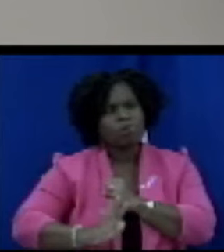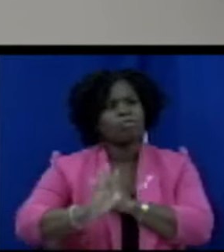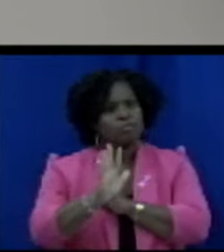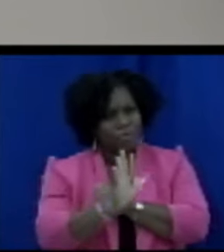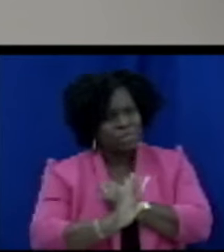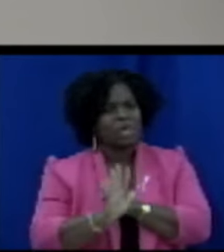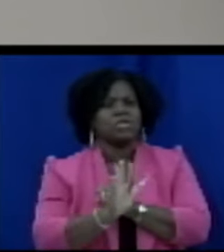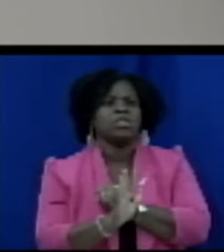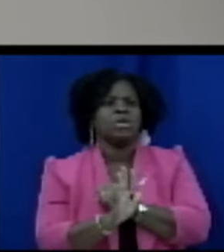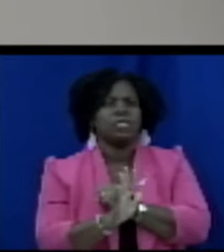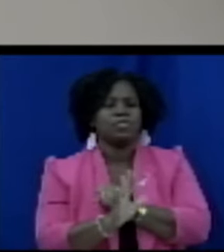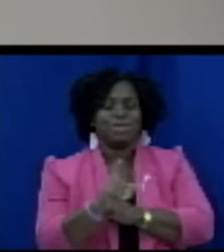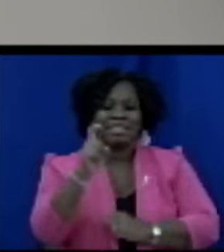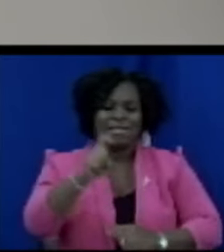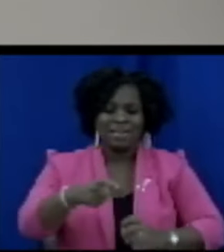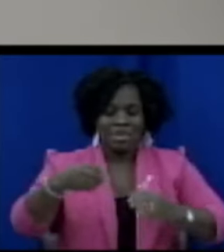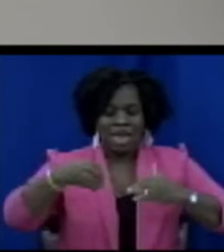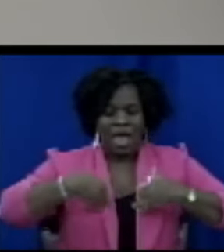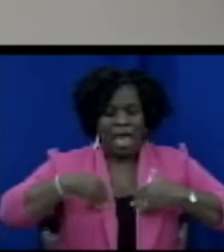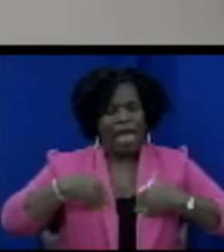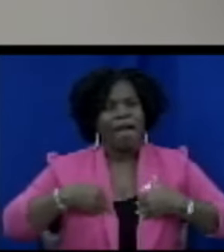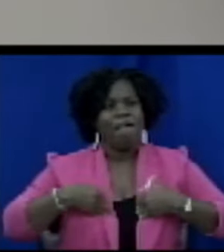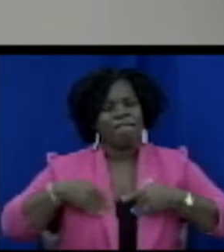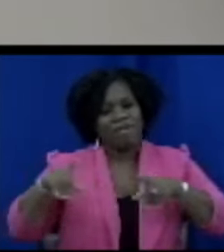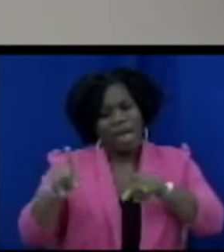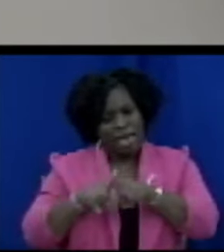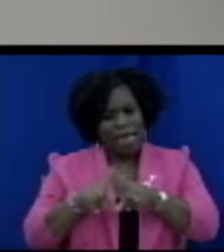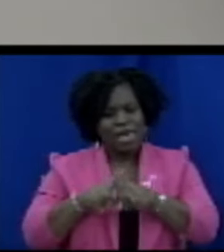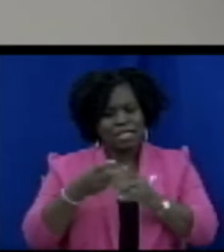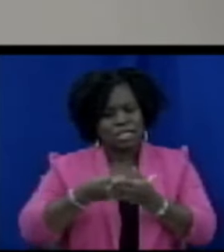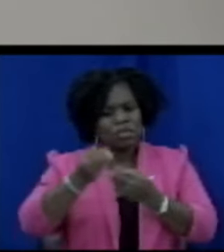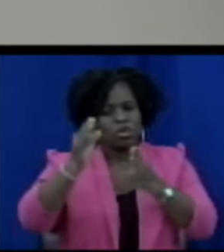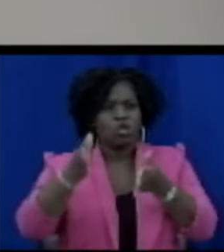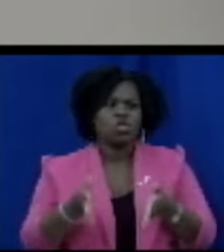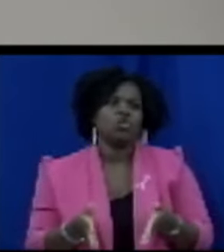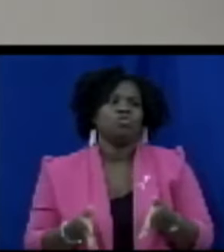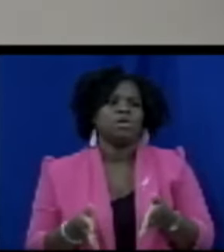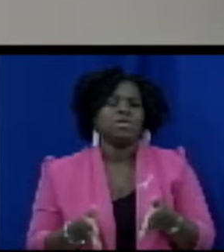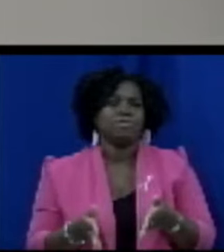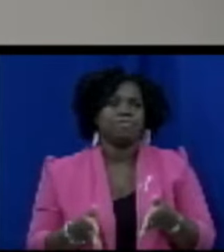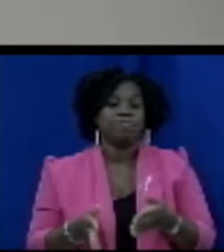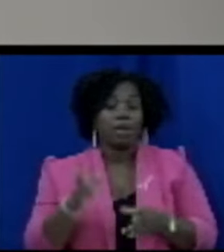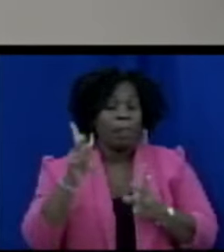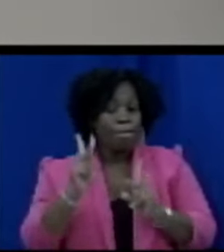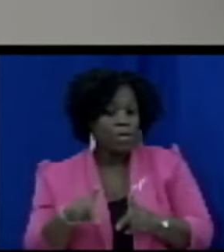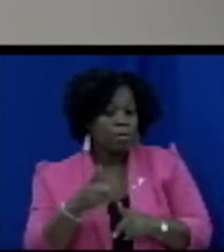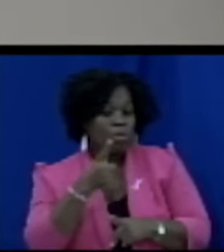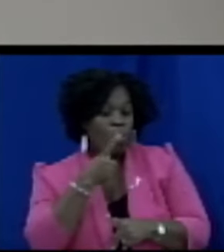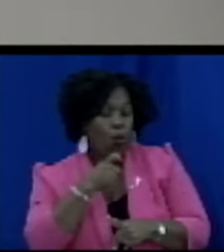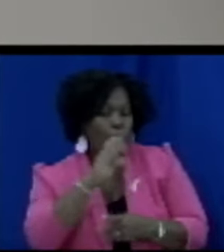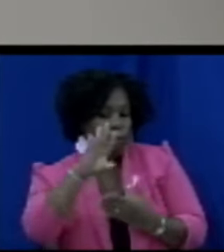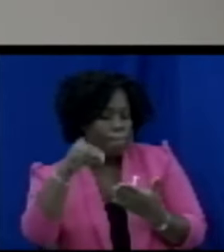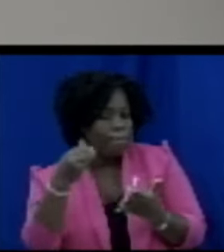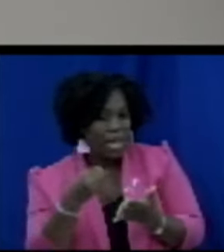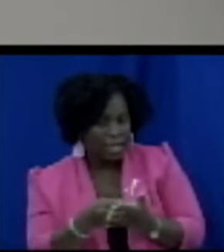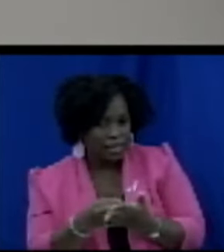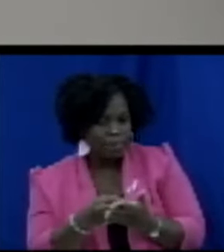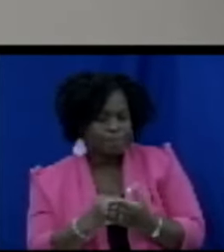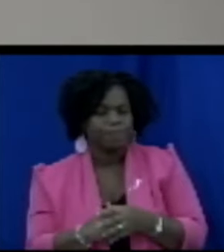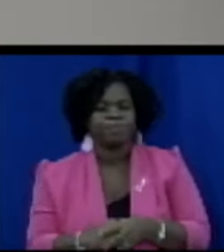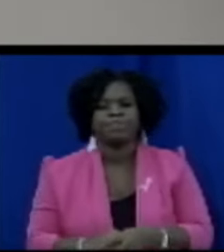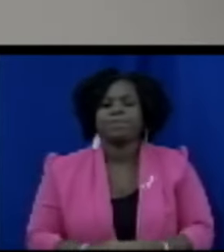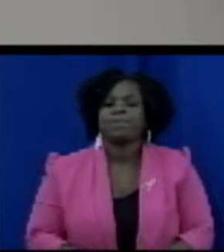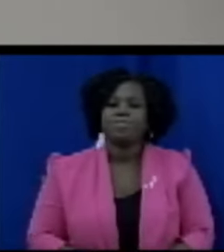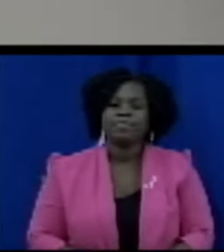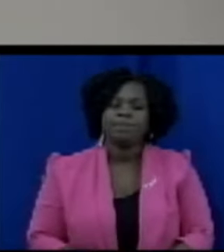should have as consumers is addressed through this legislation moving forward Madam Speaker